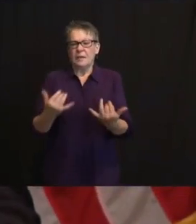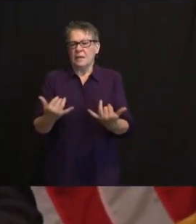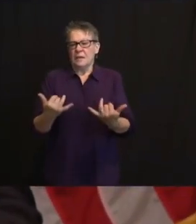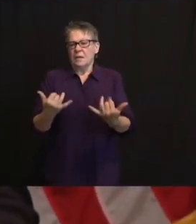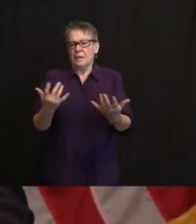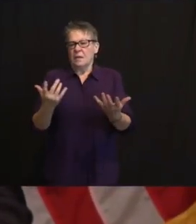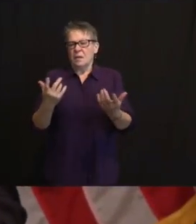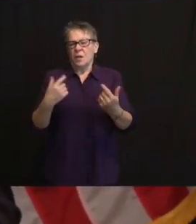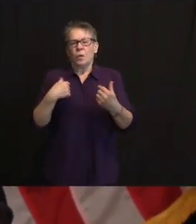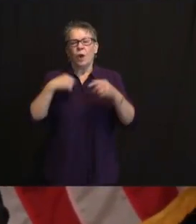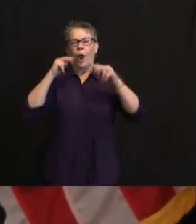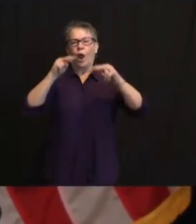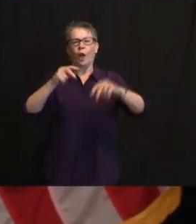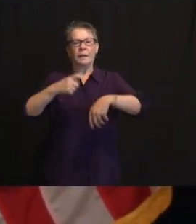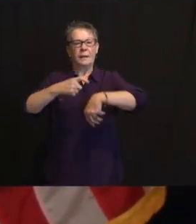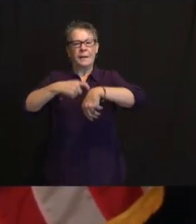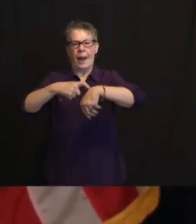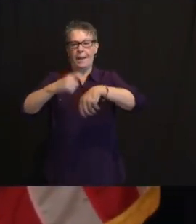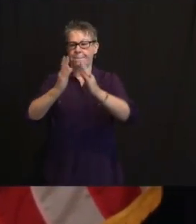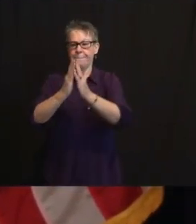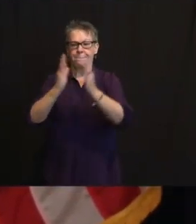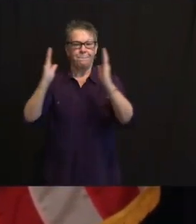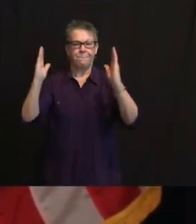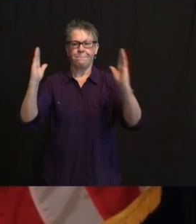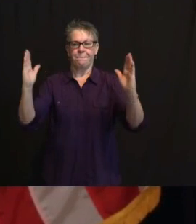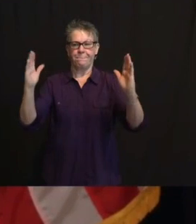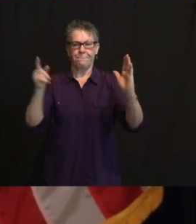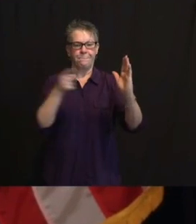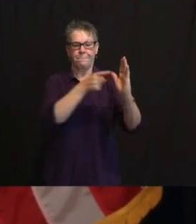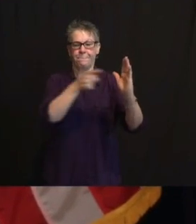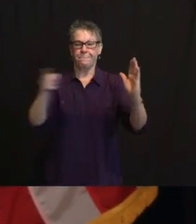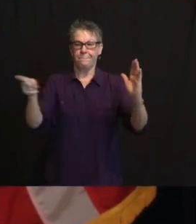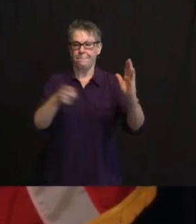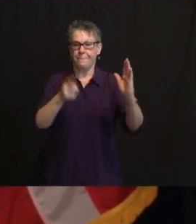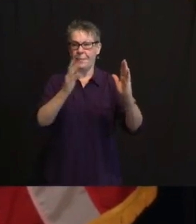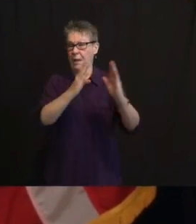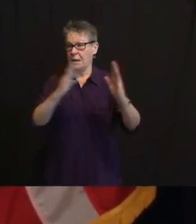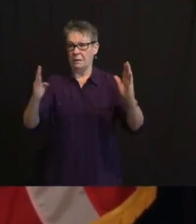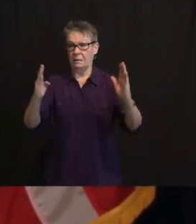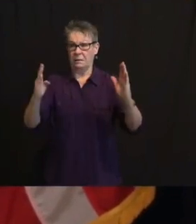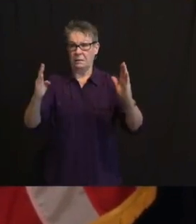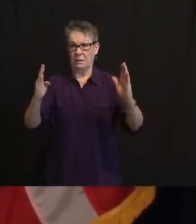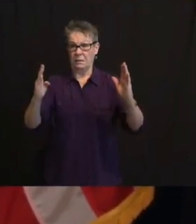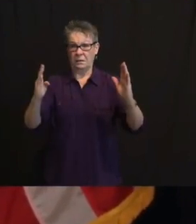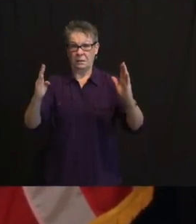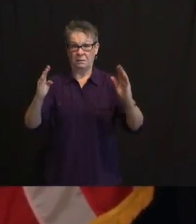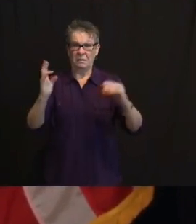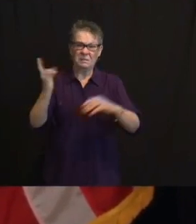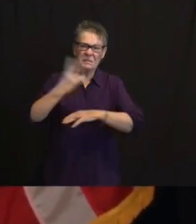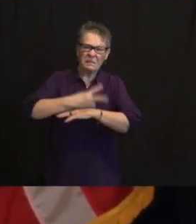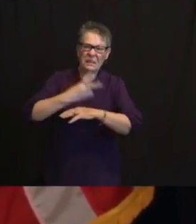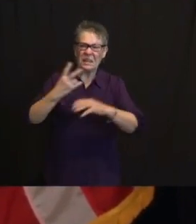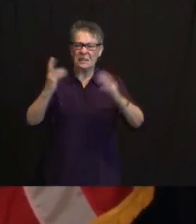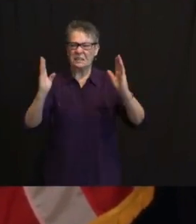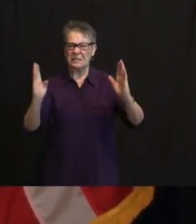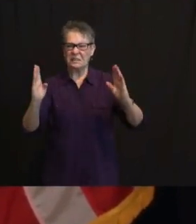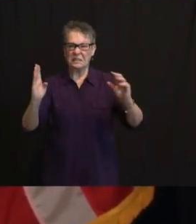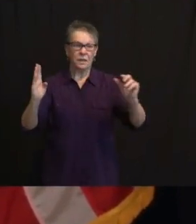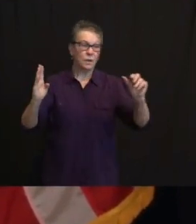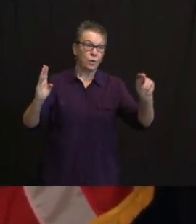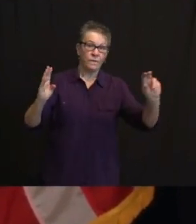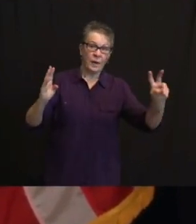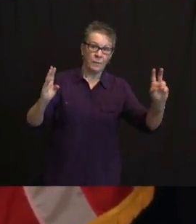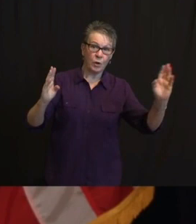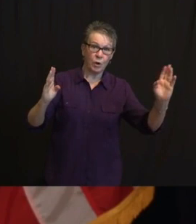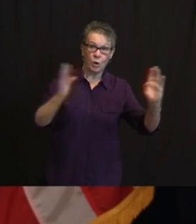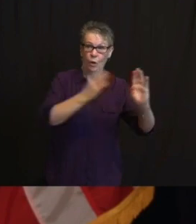HERE, AND THINGS CHANGE RAPIDLY. I WOULD SAY THAT OVERALL WE'RE LOOKING ABOUT WHAT WE'RE LOOKING AT THE BEGINNING OF NOVEMBER, AS FAR AS TOTAL CASE